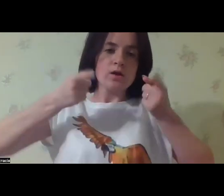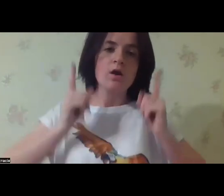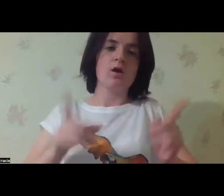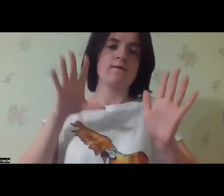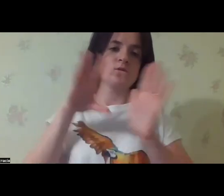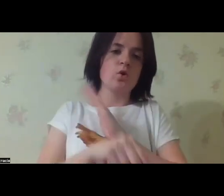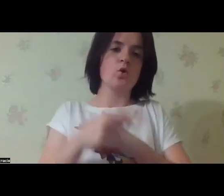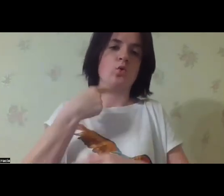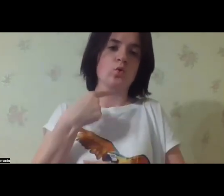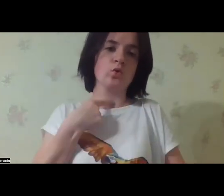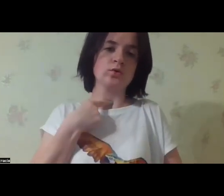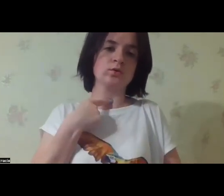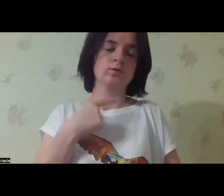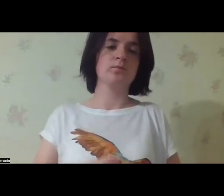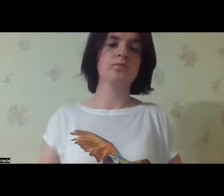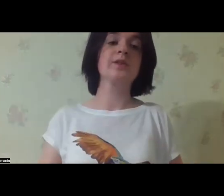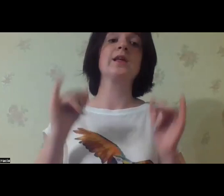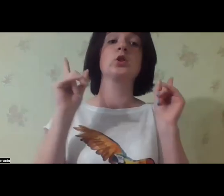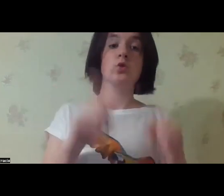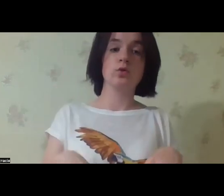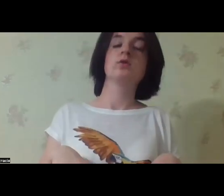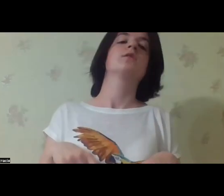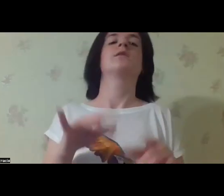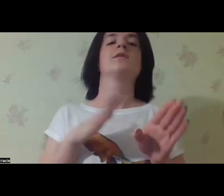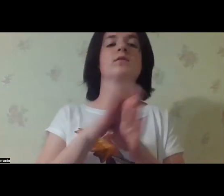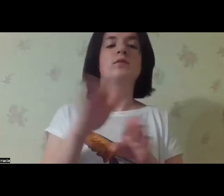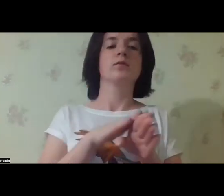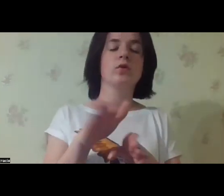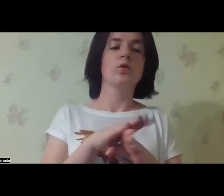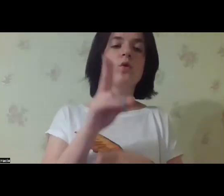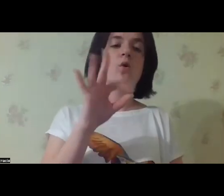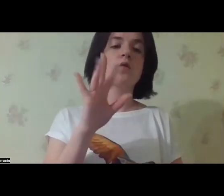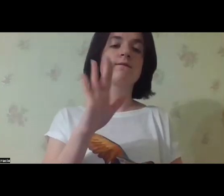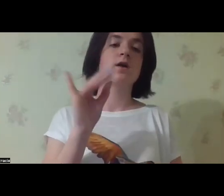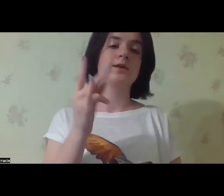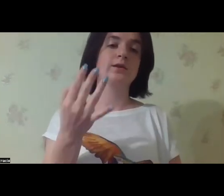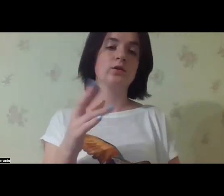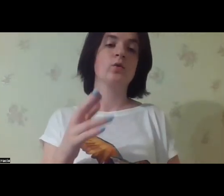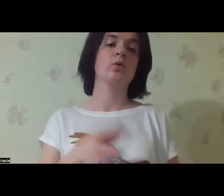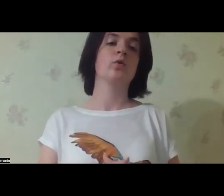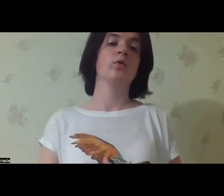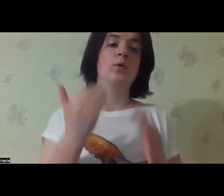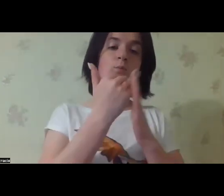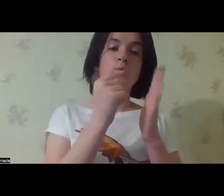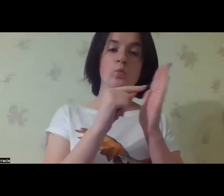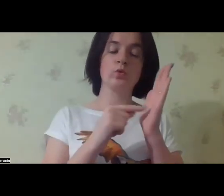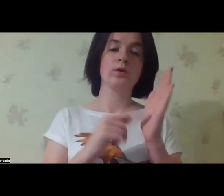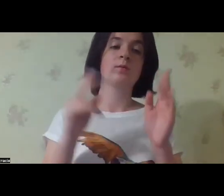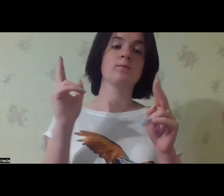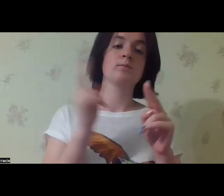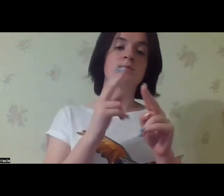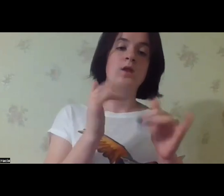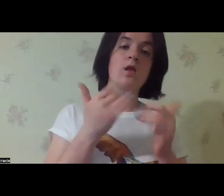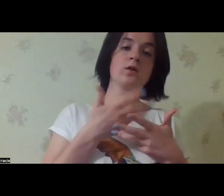large scale projects when we include their voices, this is when we comply with the convention,